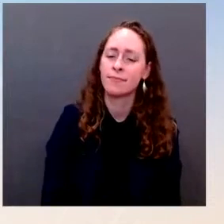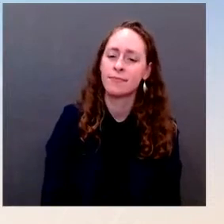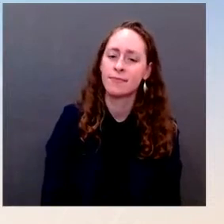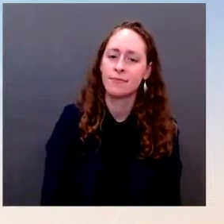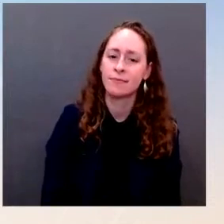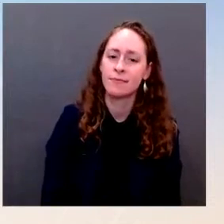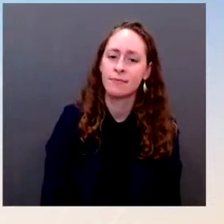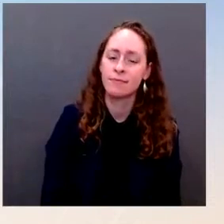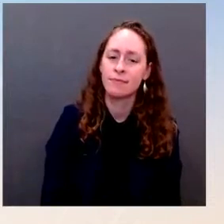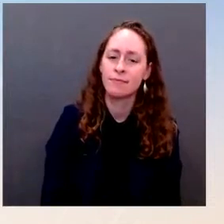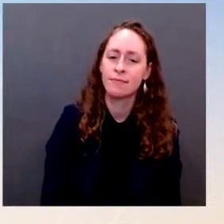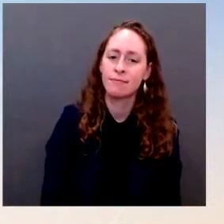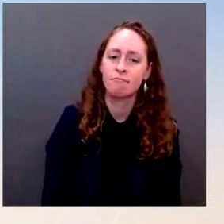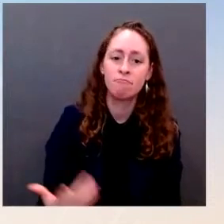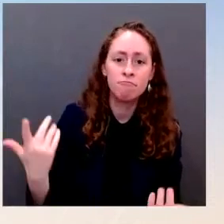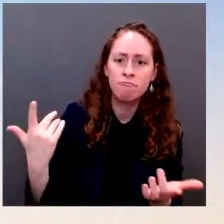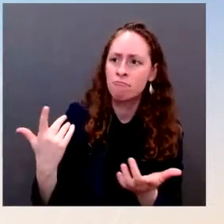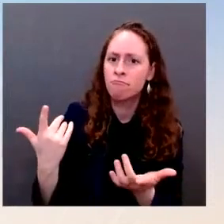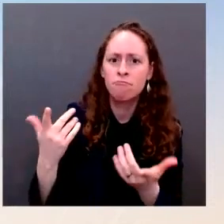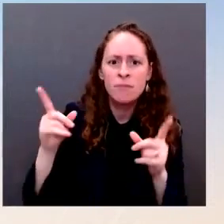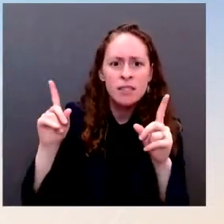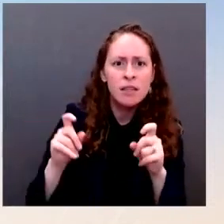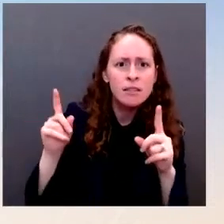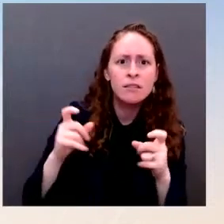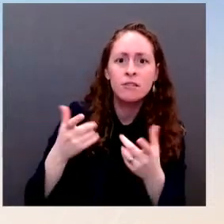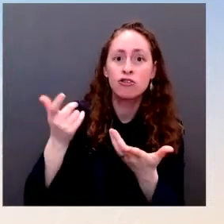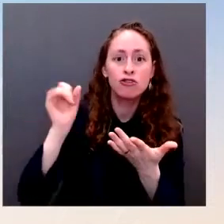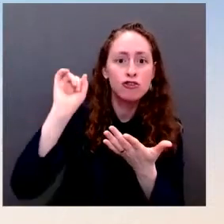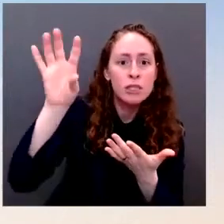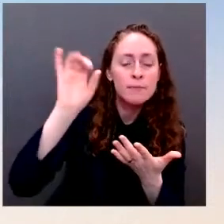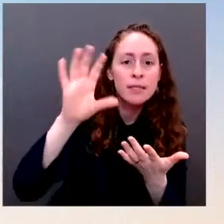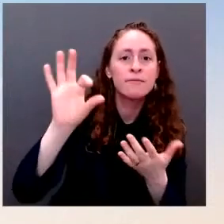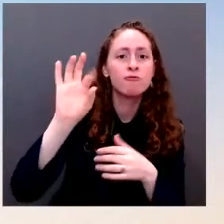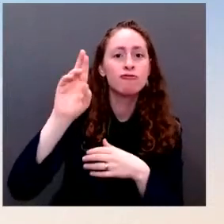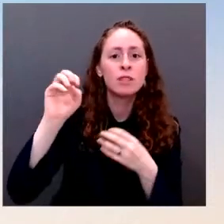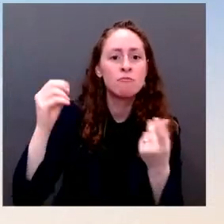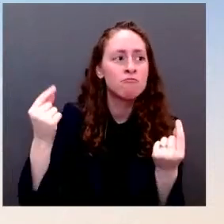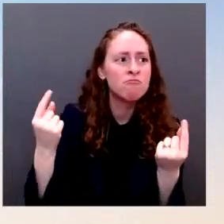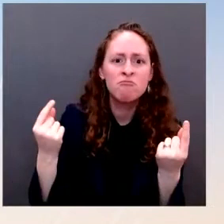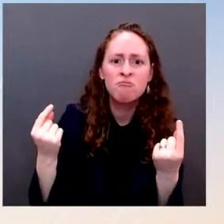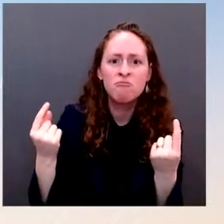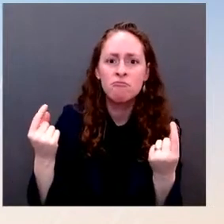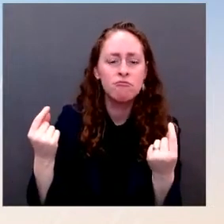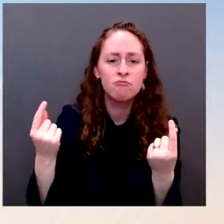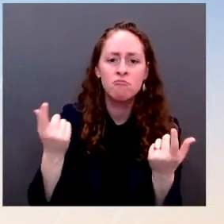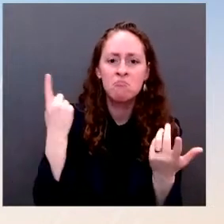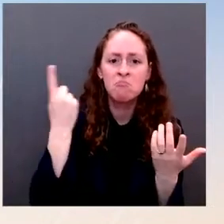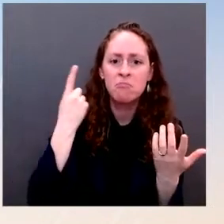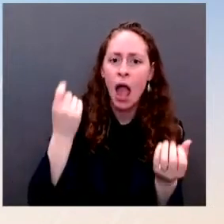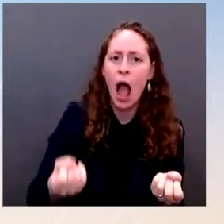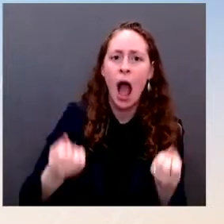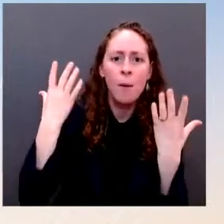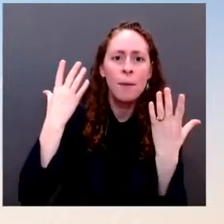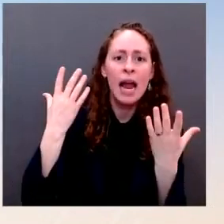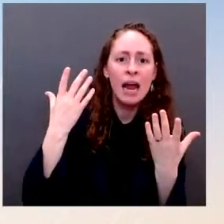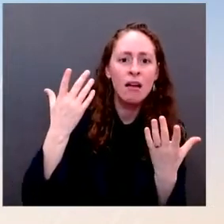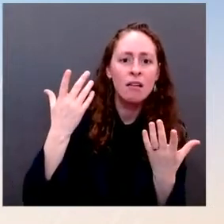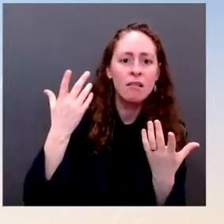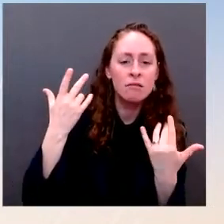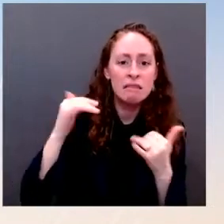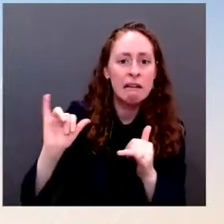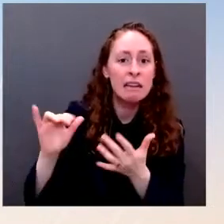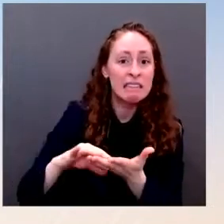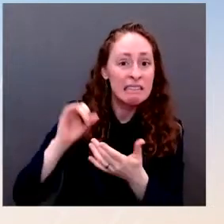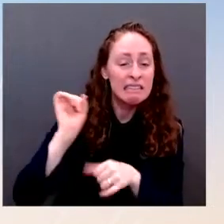the free COVID tests? How many have there been shipped out now? Do you have an update on that? Are they still being shipped out already seven to 12 days